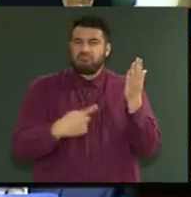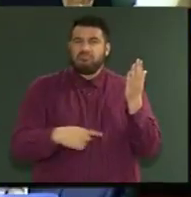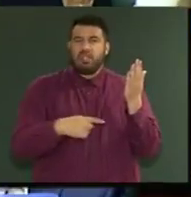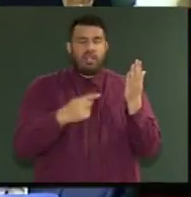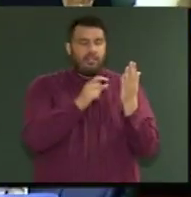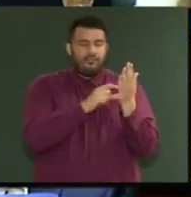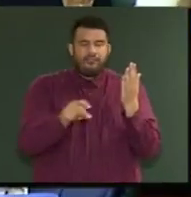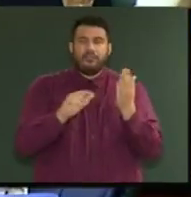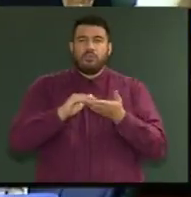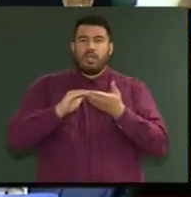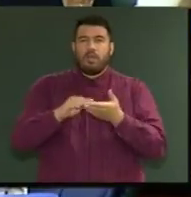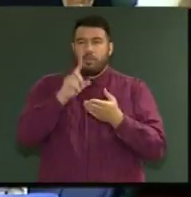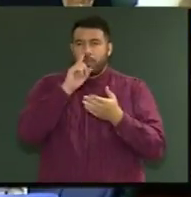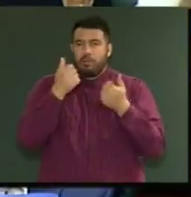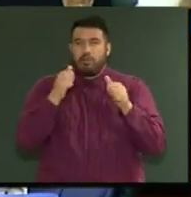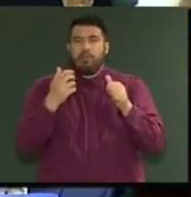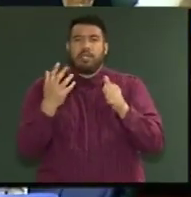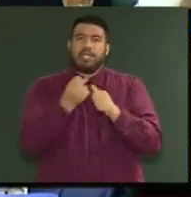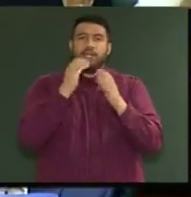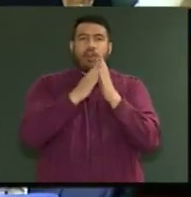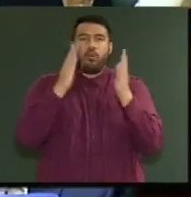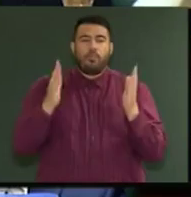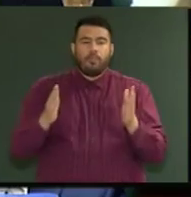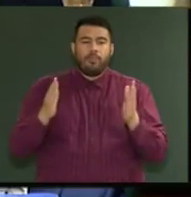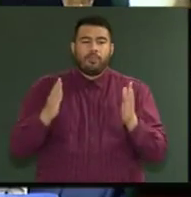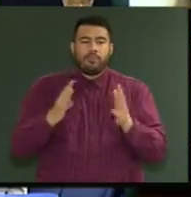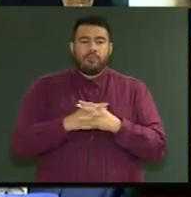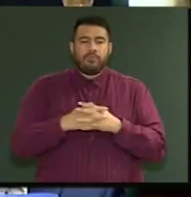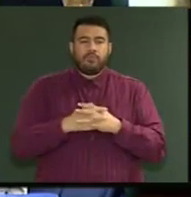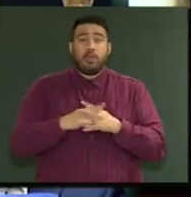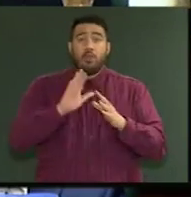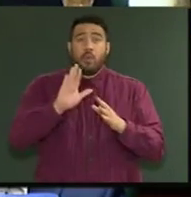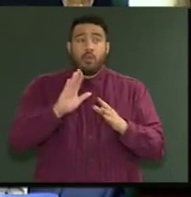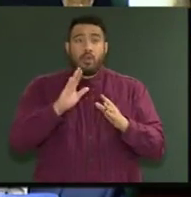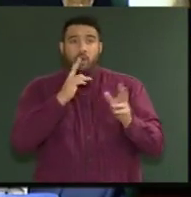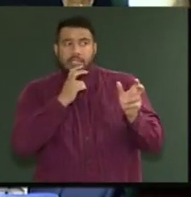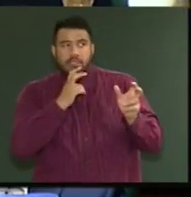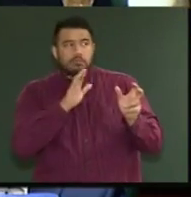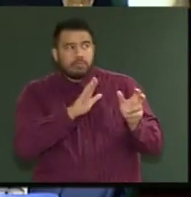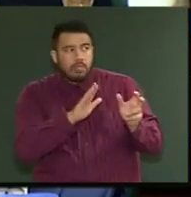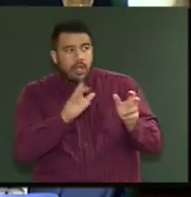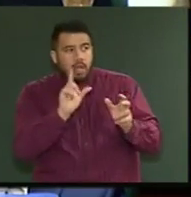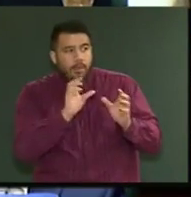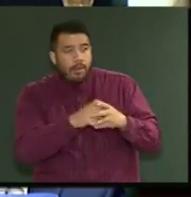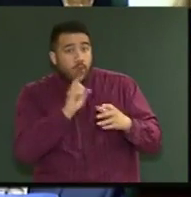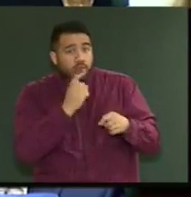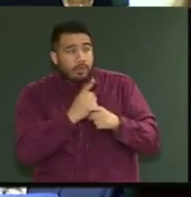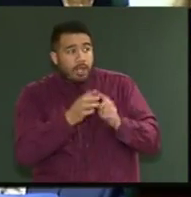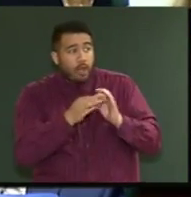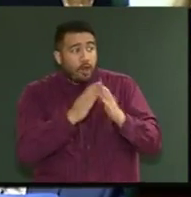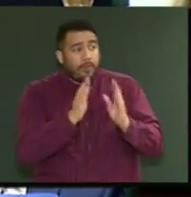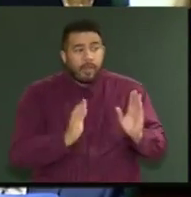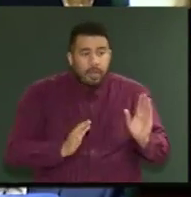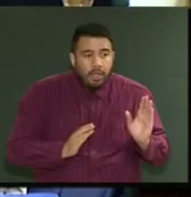into home ownership. Hold on, let's see if they talk about moving into home ownership. Shh, shh, Let's listen, let's listen. Oh, they did it again.